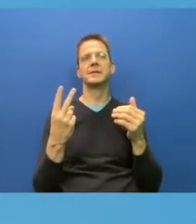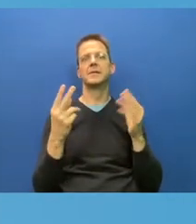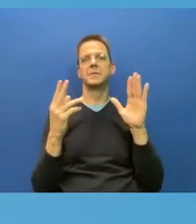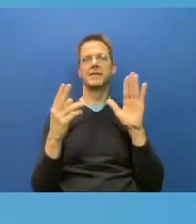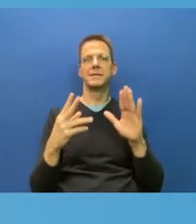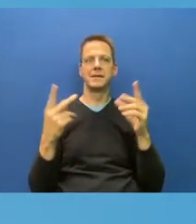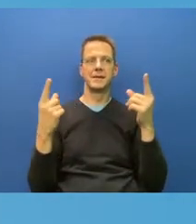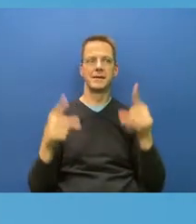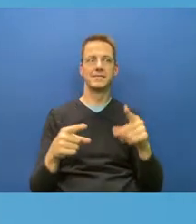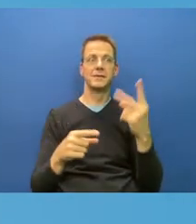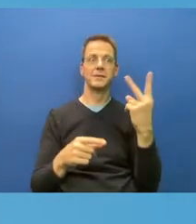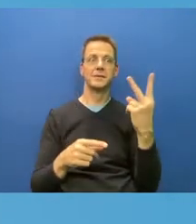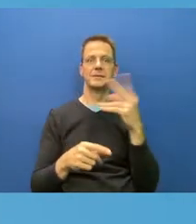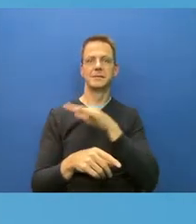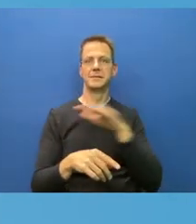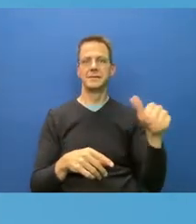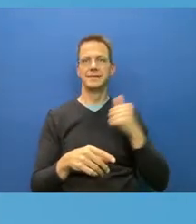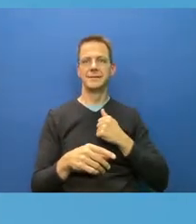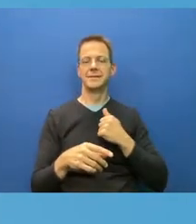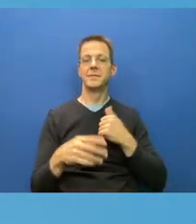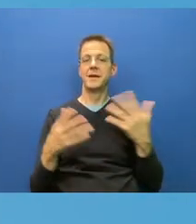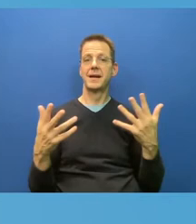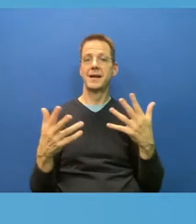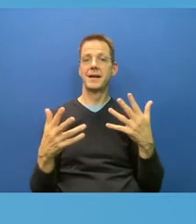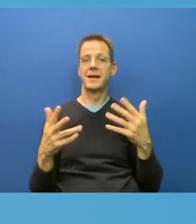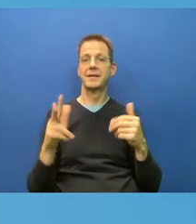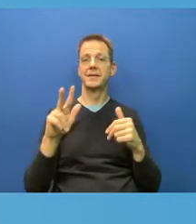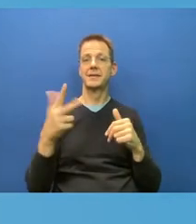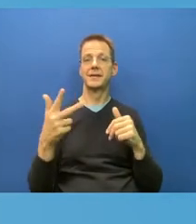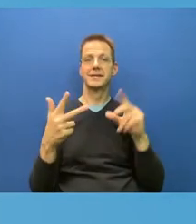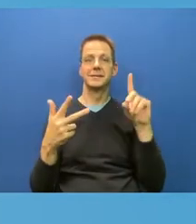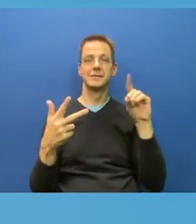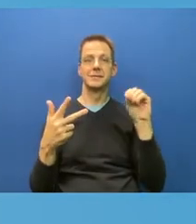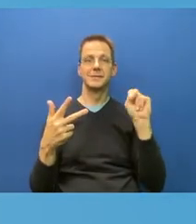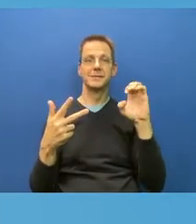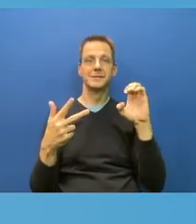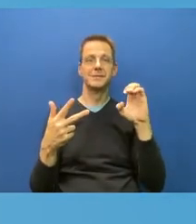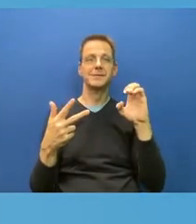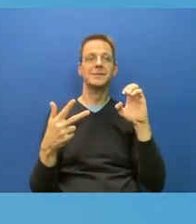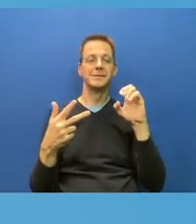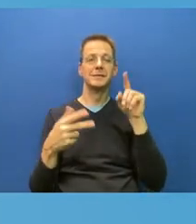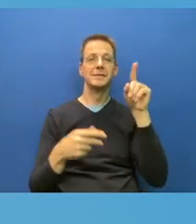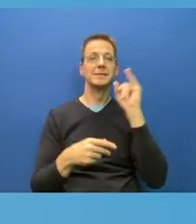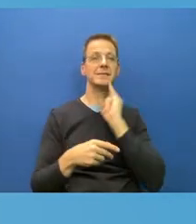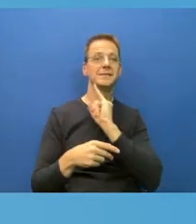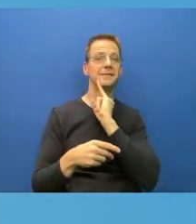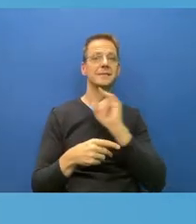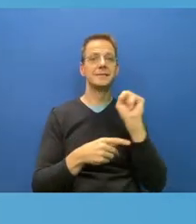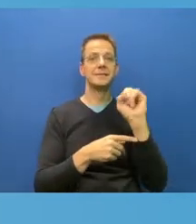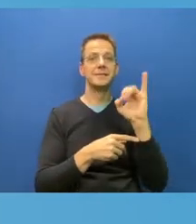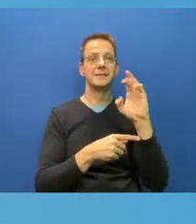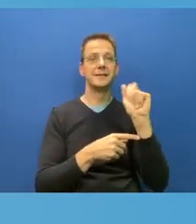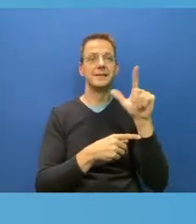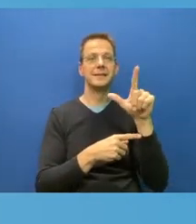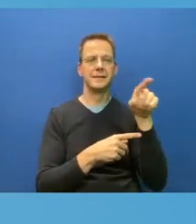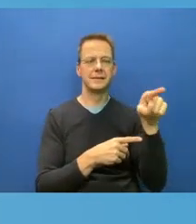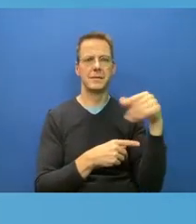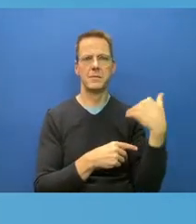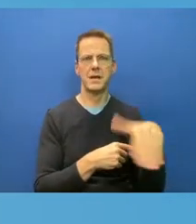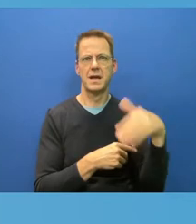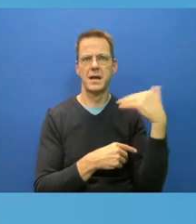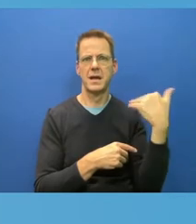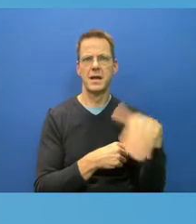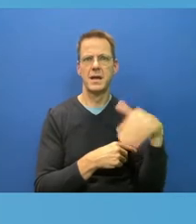Israeli data and it's remarkable what the effect of the third dose. It's a three dose vaccine. I mean, as is hepatitis B and